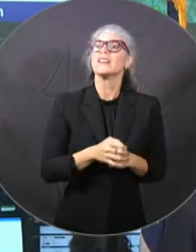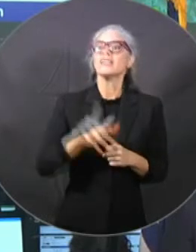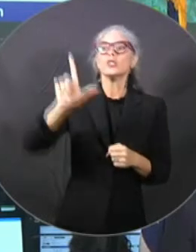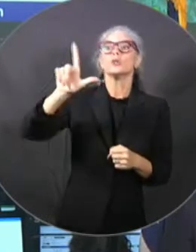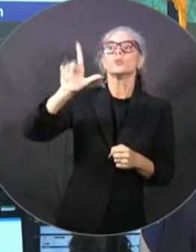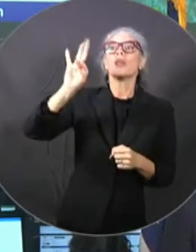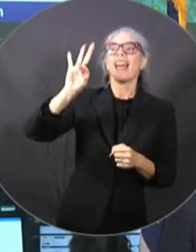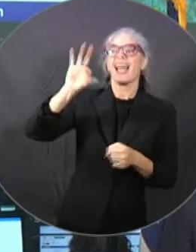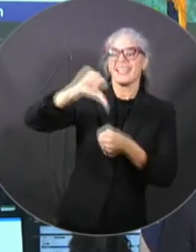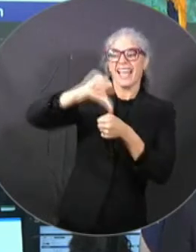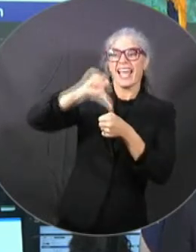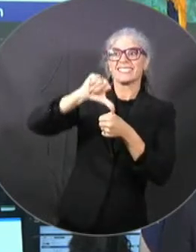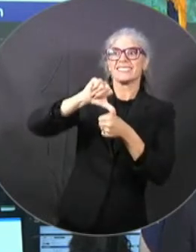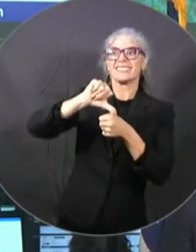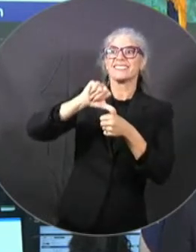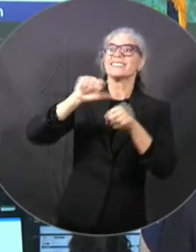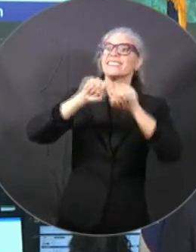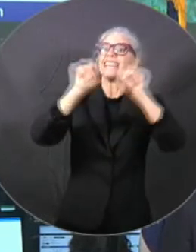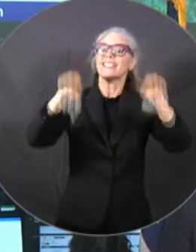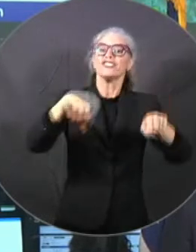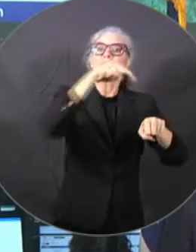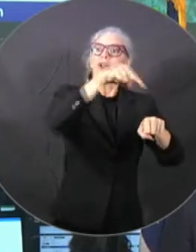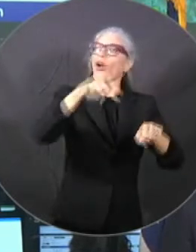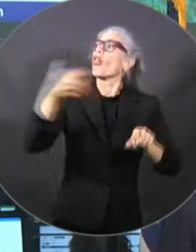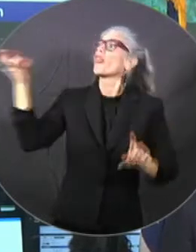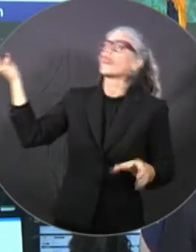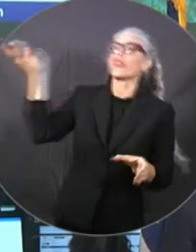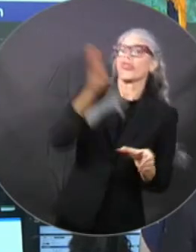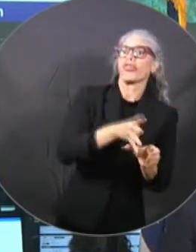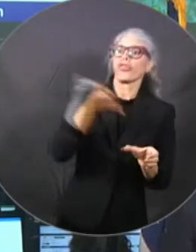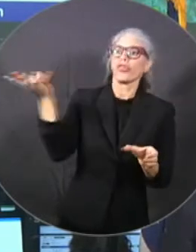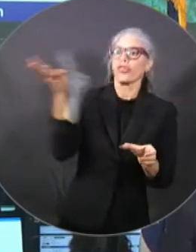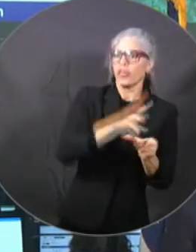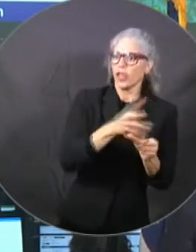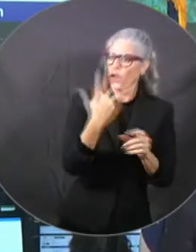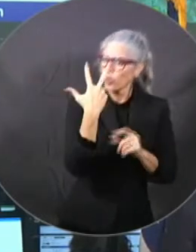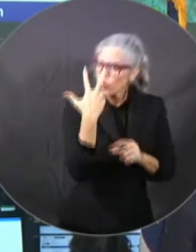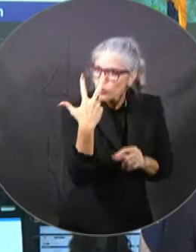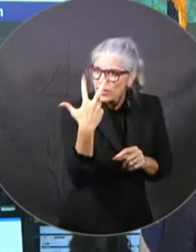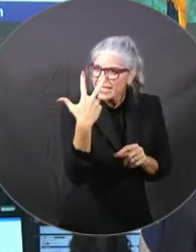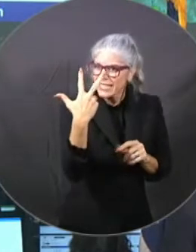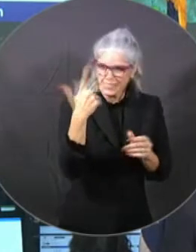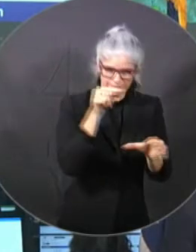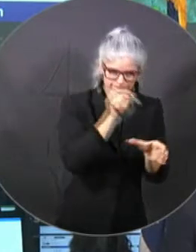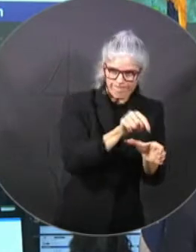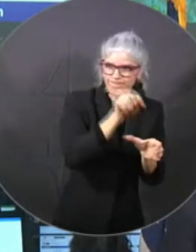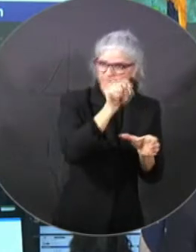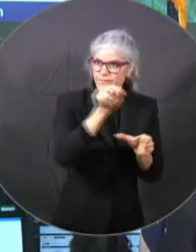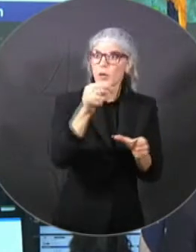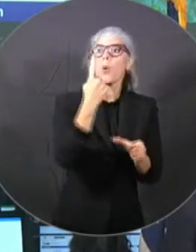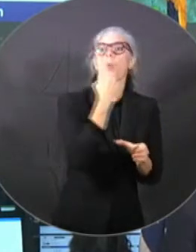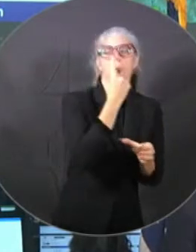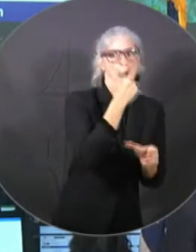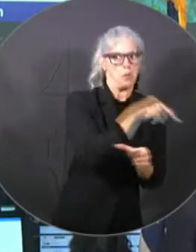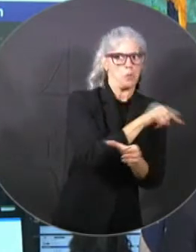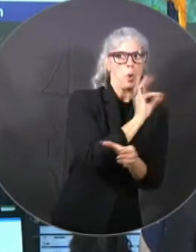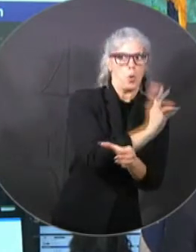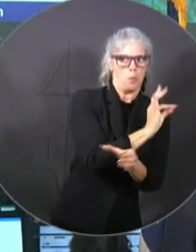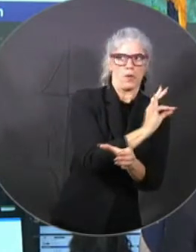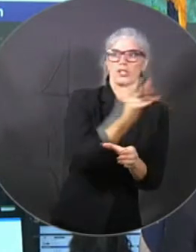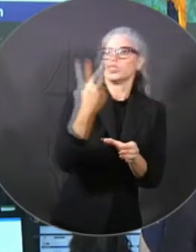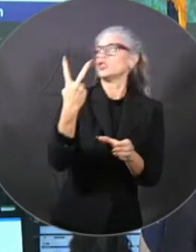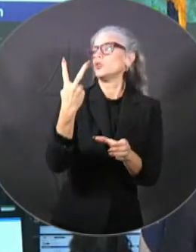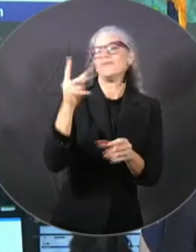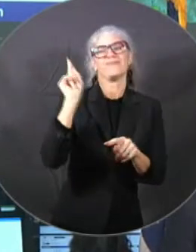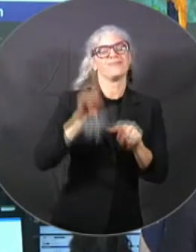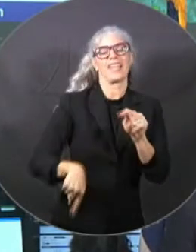this fuel went to. We have inspected three. We've gotten the results back of three of them now. One was clear. Two have got to be evacuated. We're working with DM to get